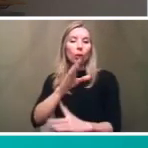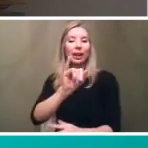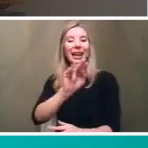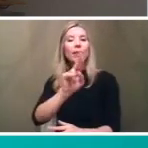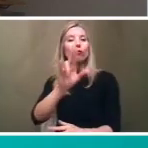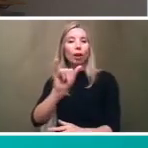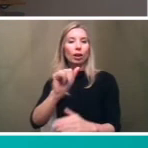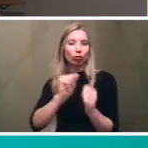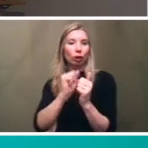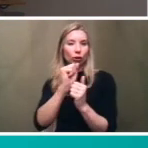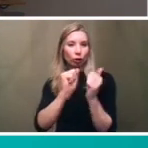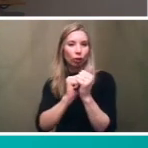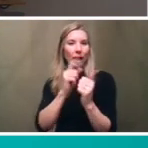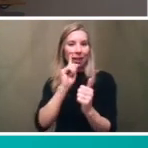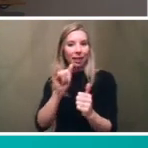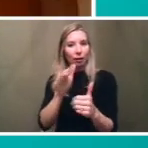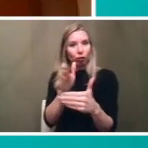that that's a shared value between the projects